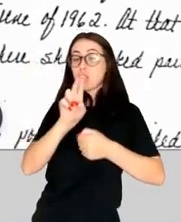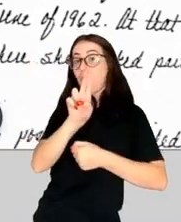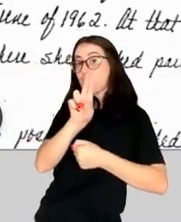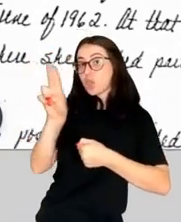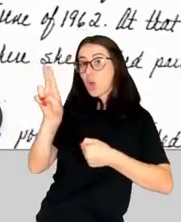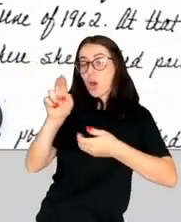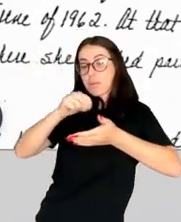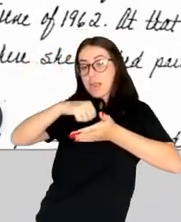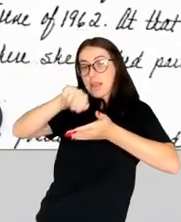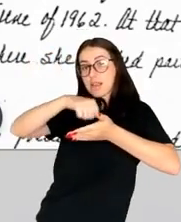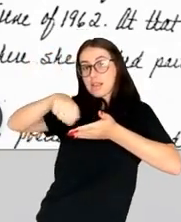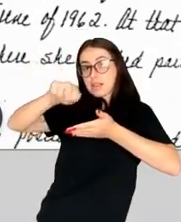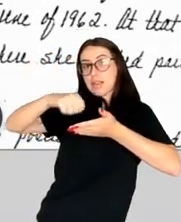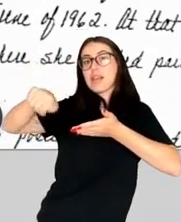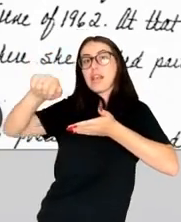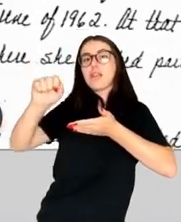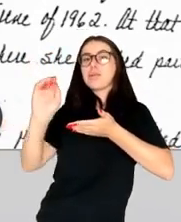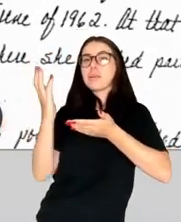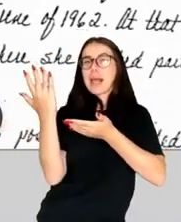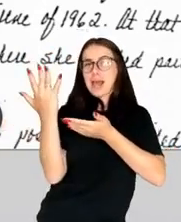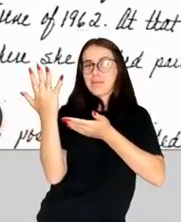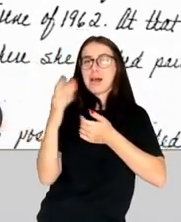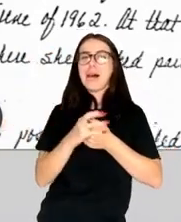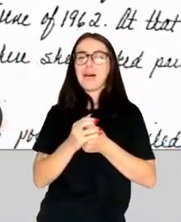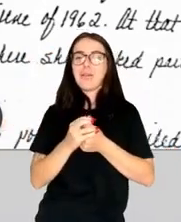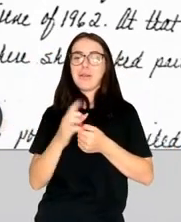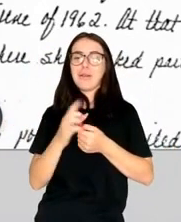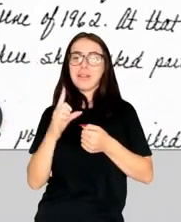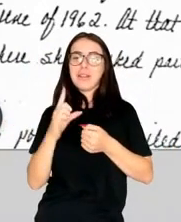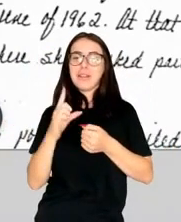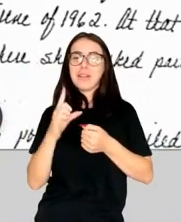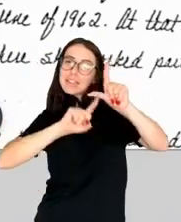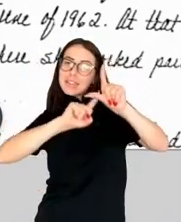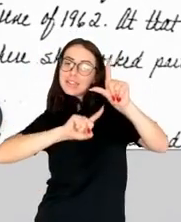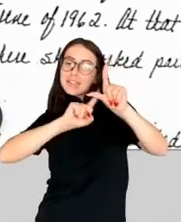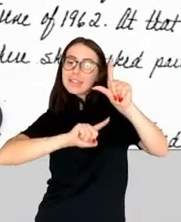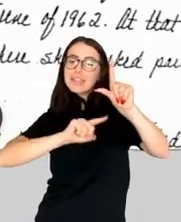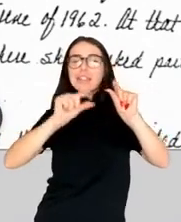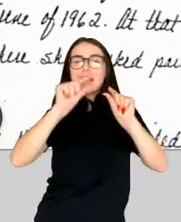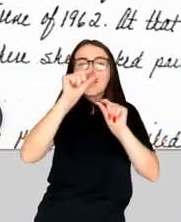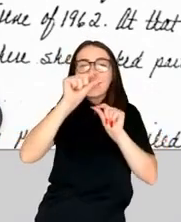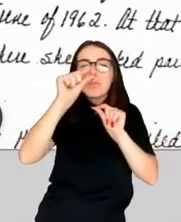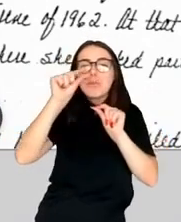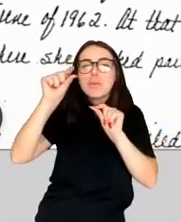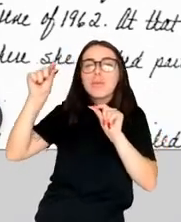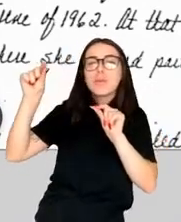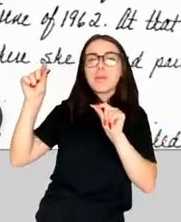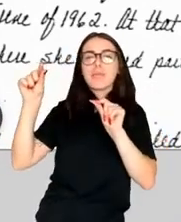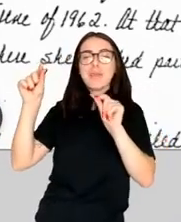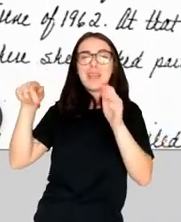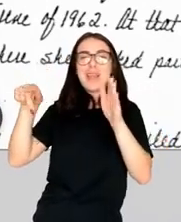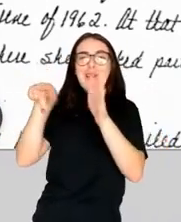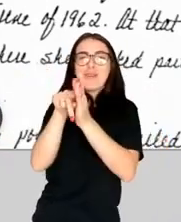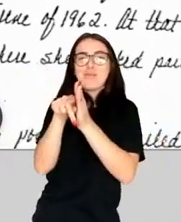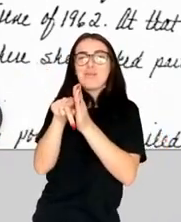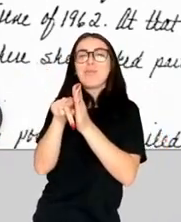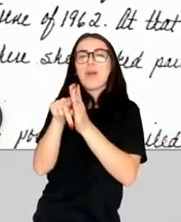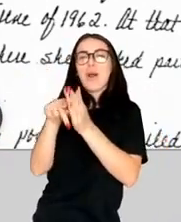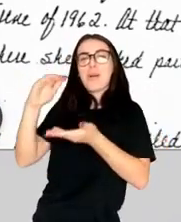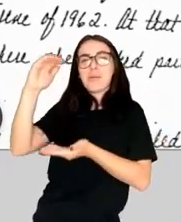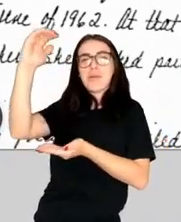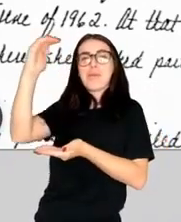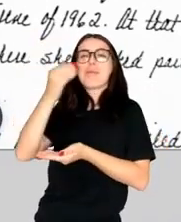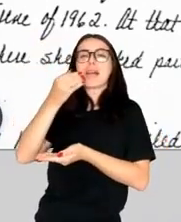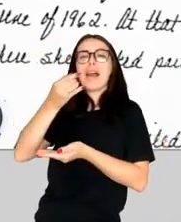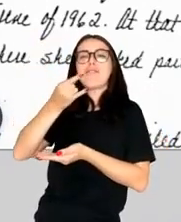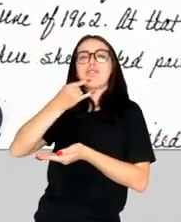down, sideways documents, fine print on the label of a whiskey bottle in the background of a photograph. All of these things were successfully